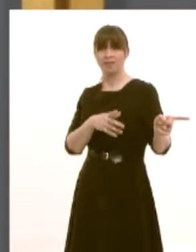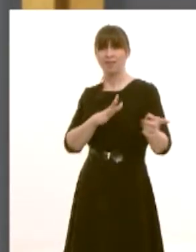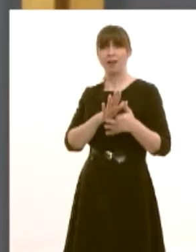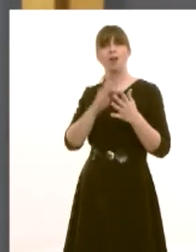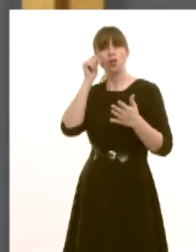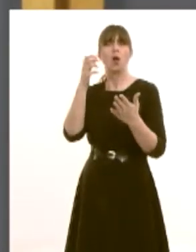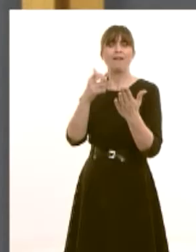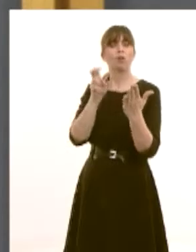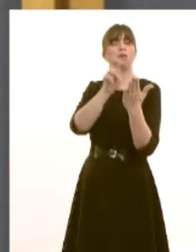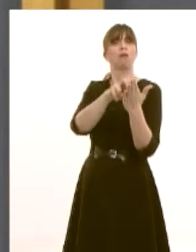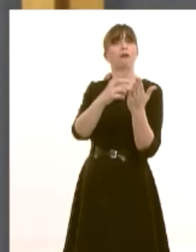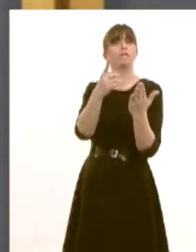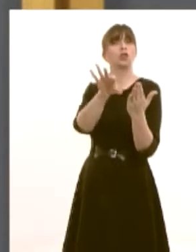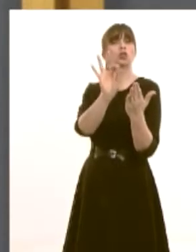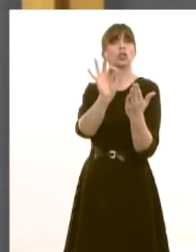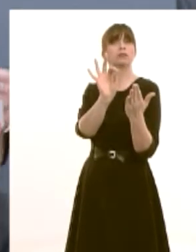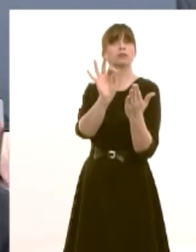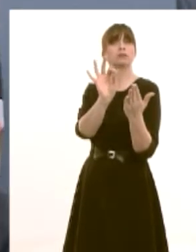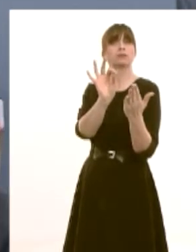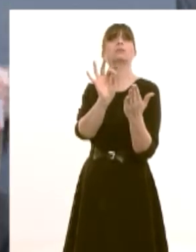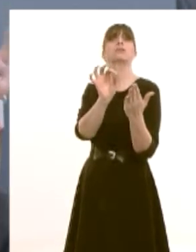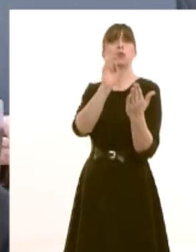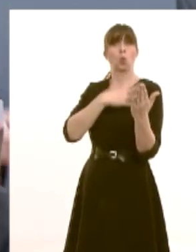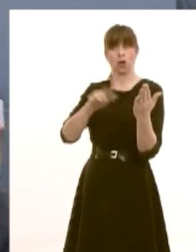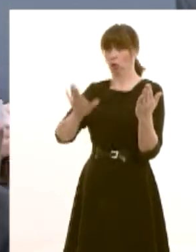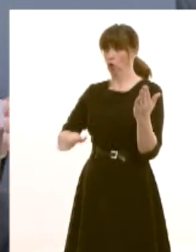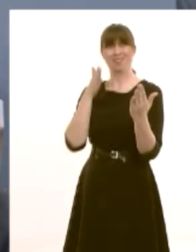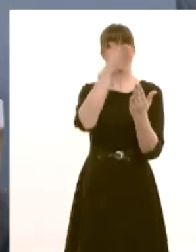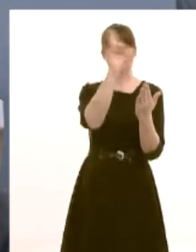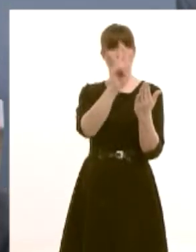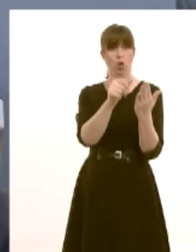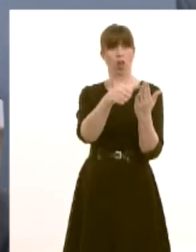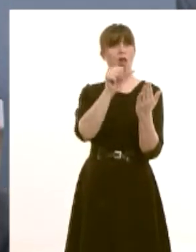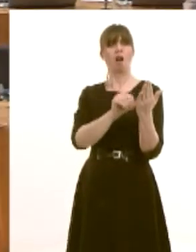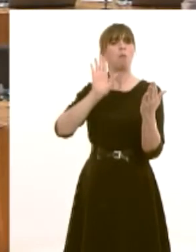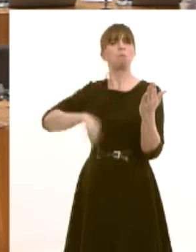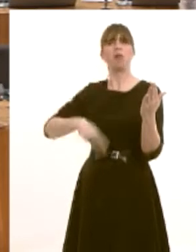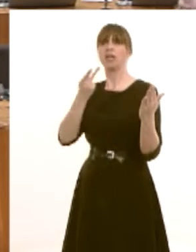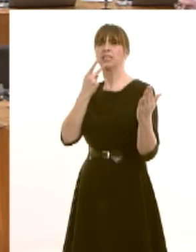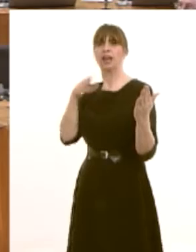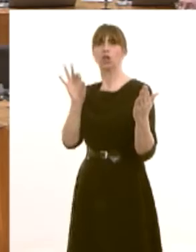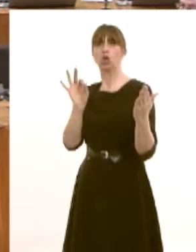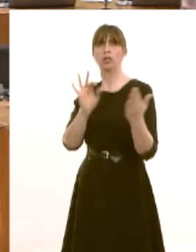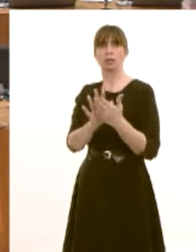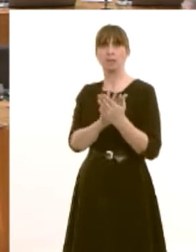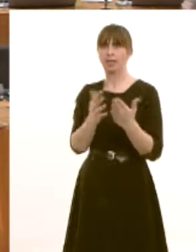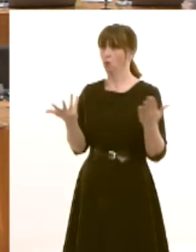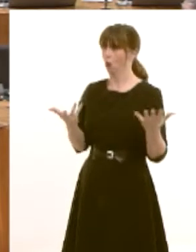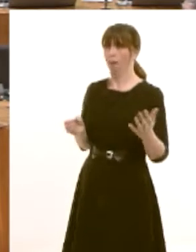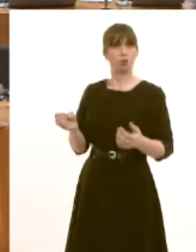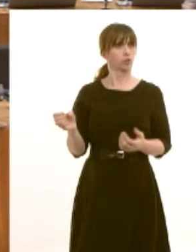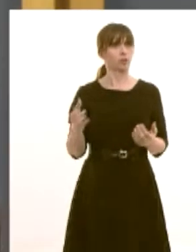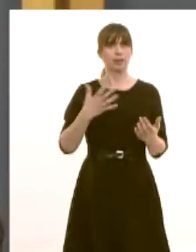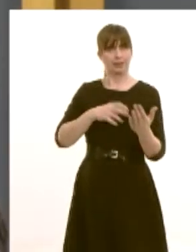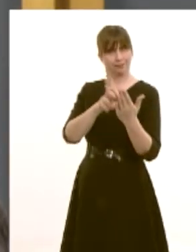if they don't put a second choice it's impossible for the council then to allocate them a place um could could the minute the first minister